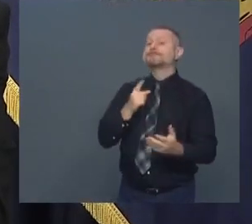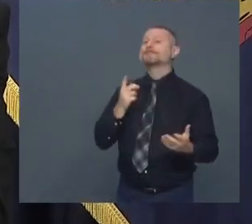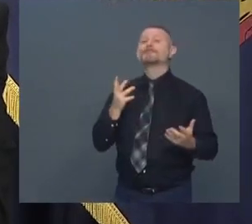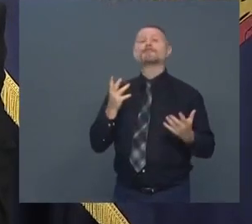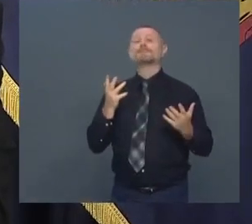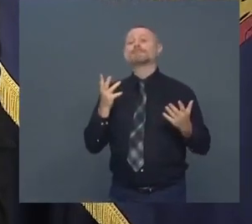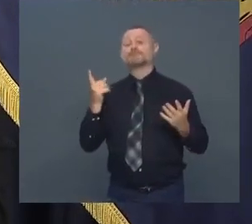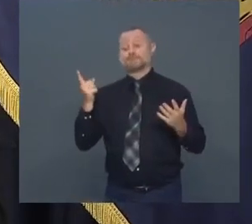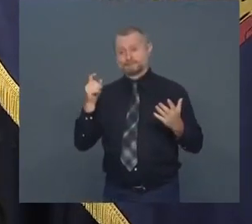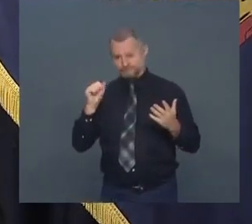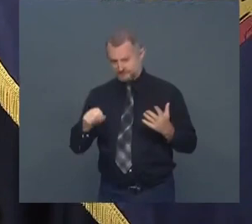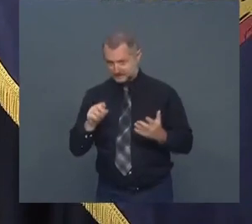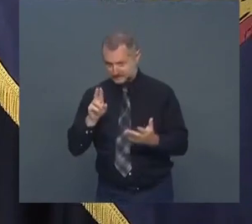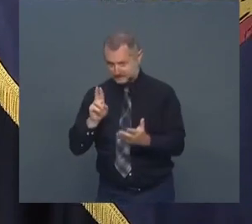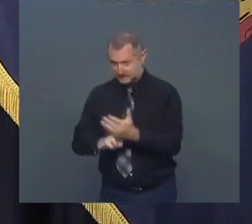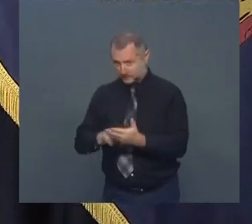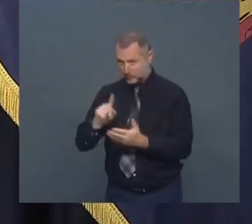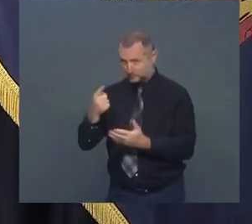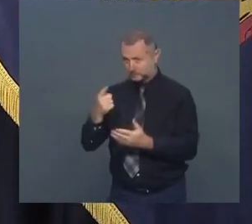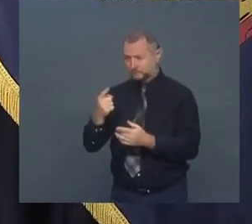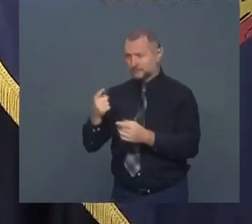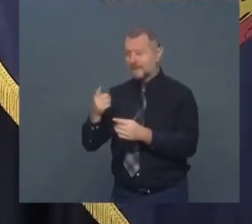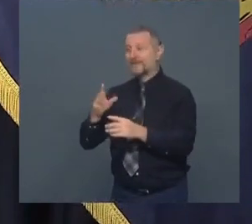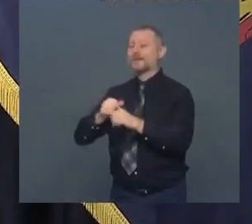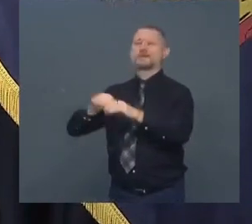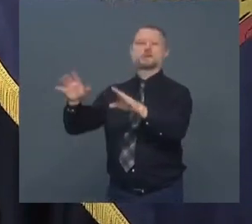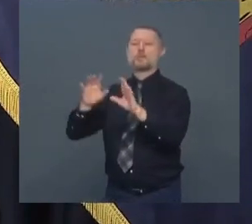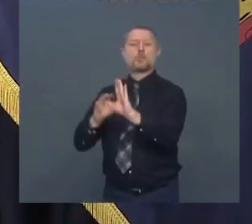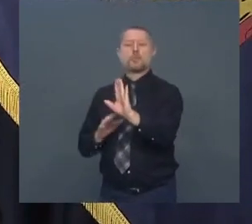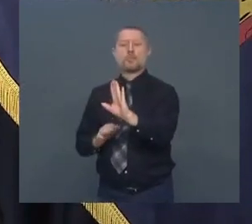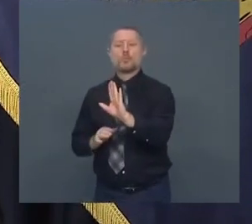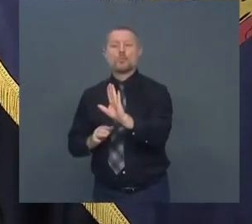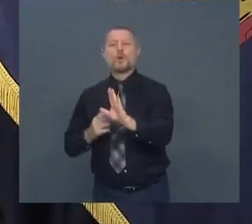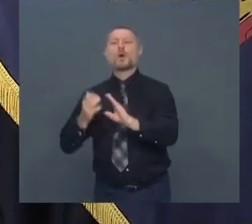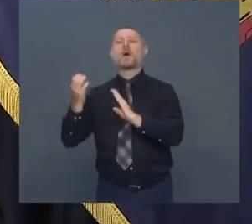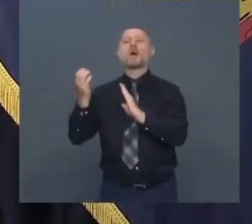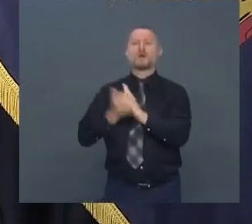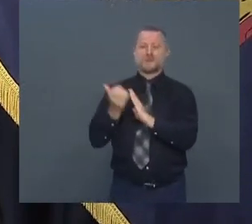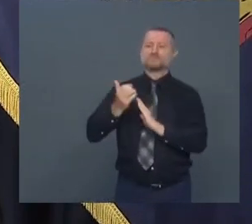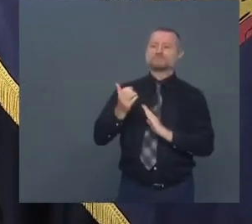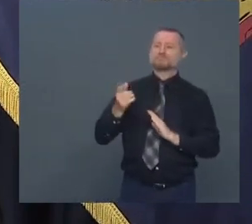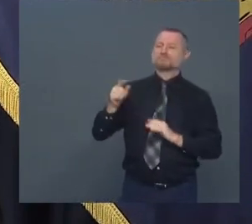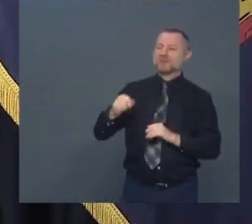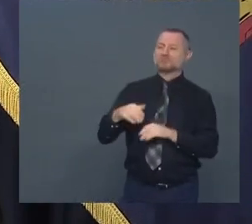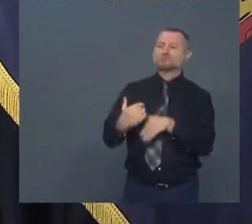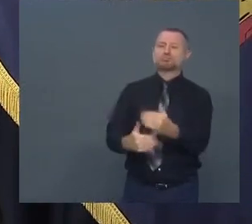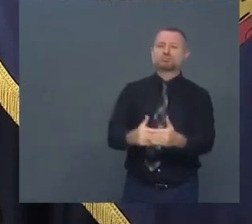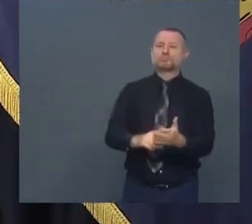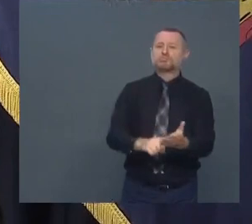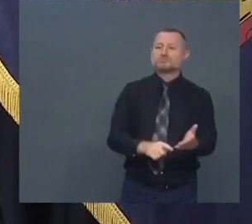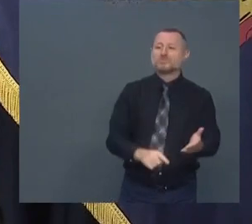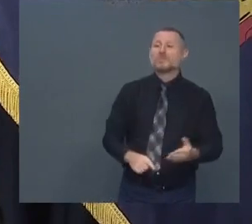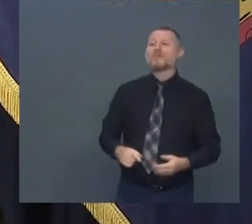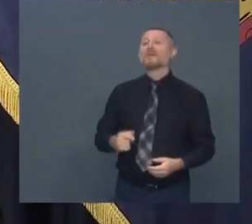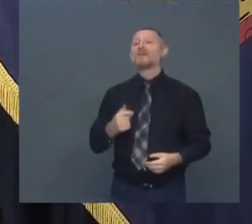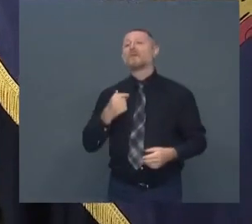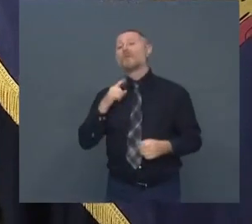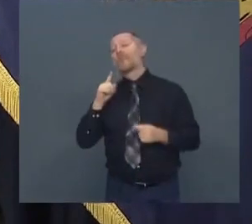automatic. Period. The Attorney General, when it came to light